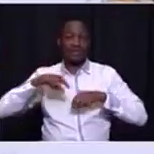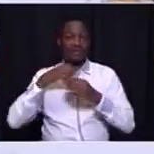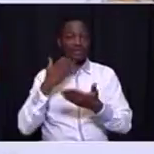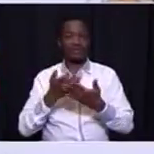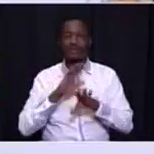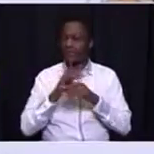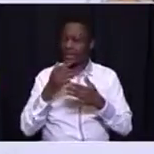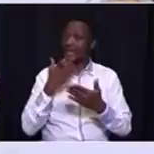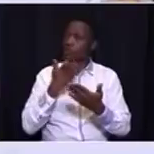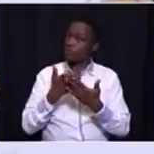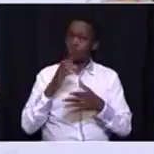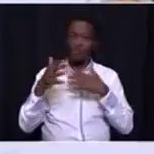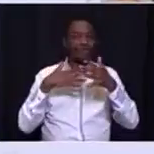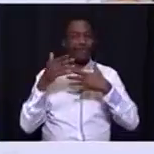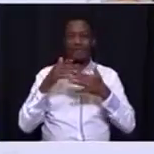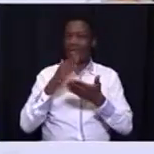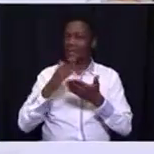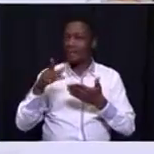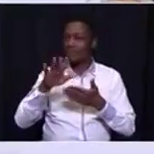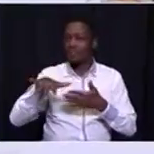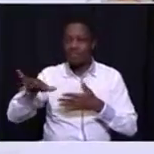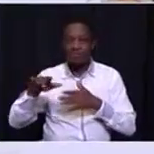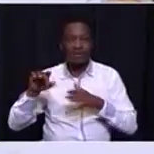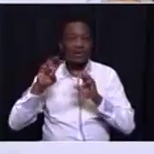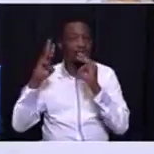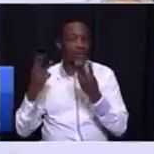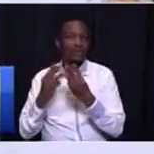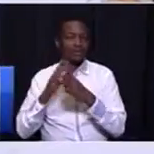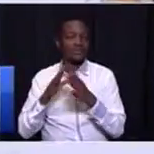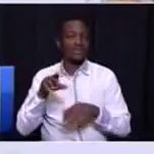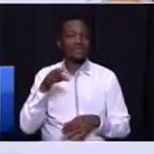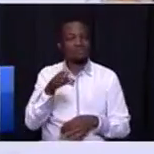of any part of the world that is serious lies in innovation.